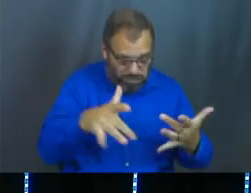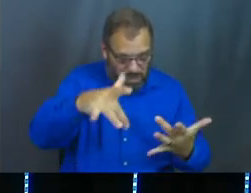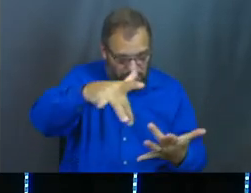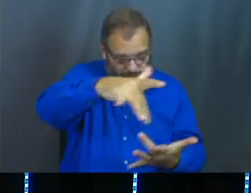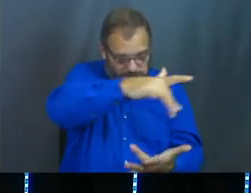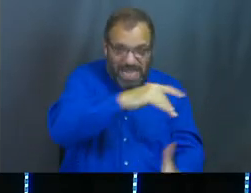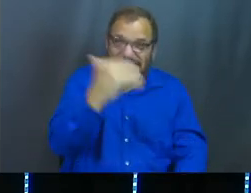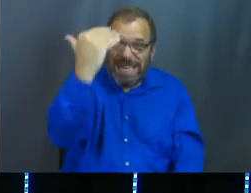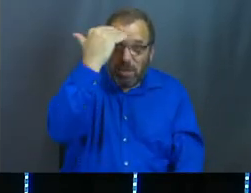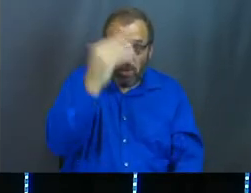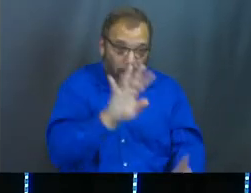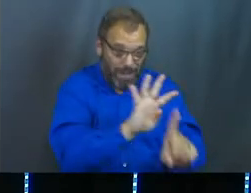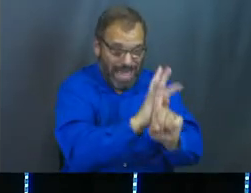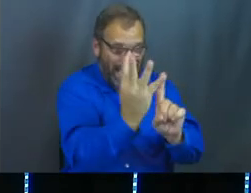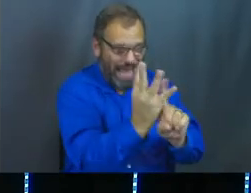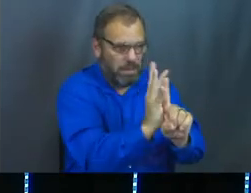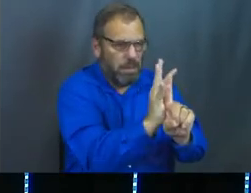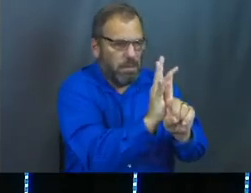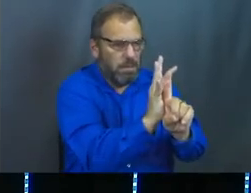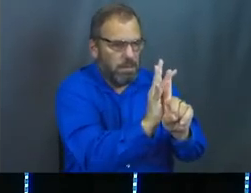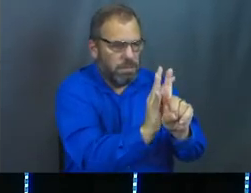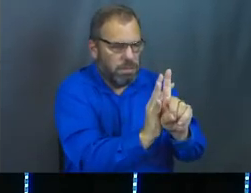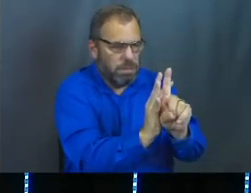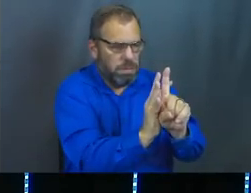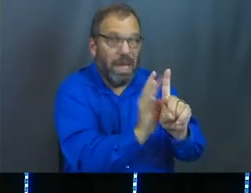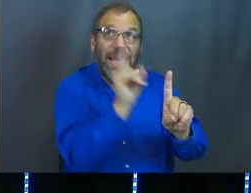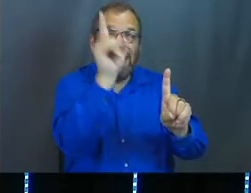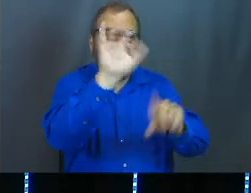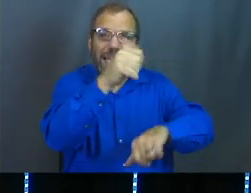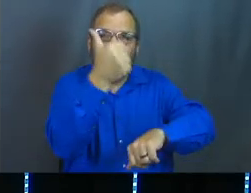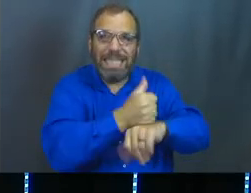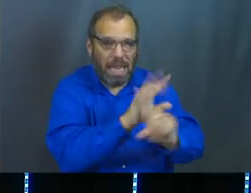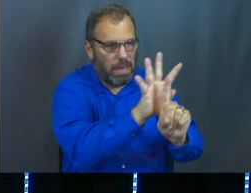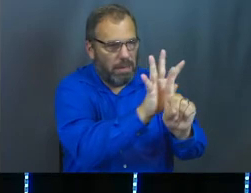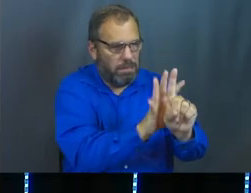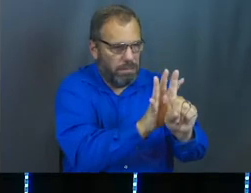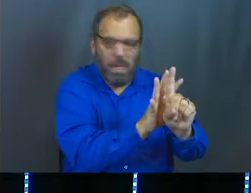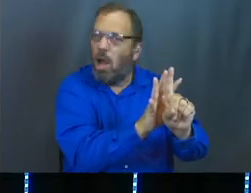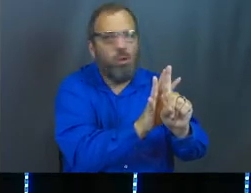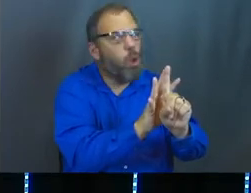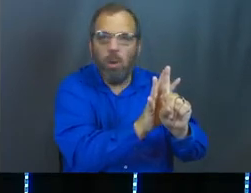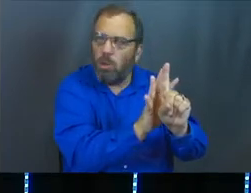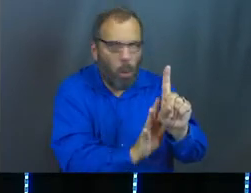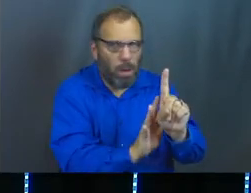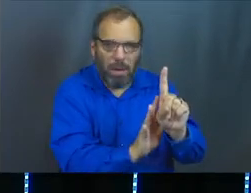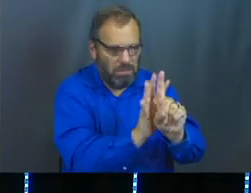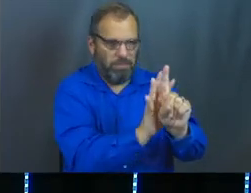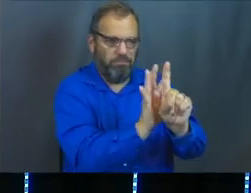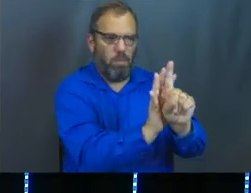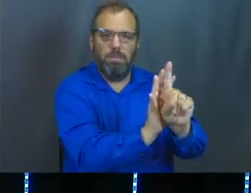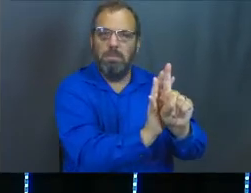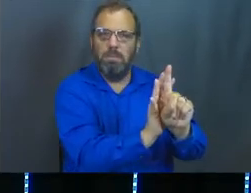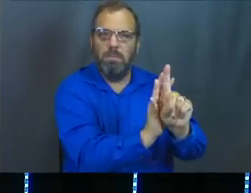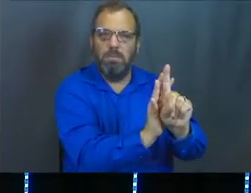allowed that hedge to be lowered to the level that he says it should be lowered to. That's it.